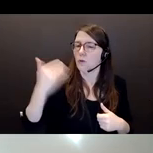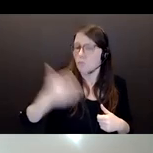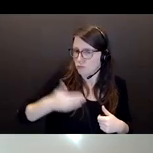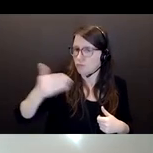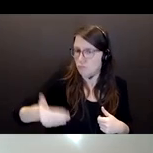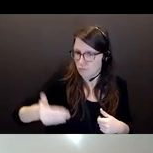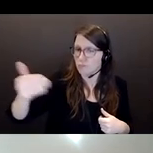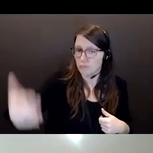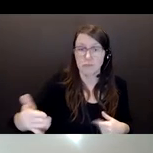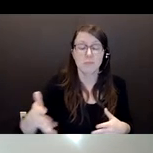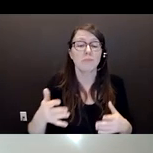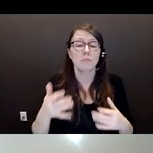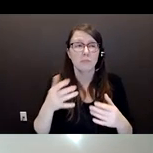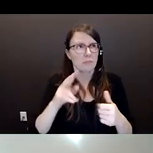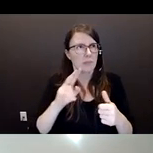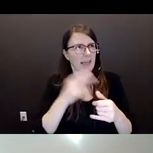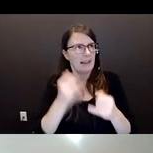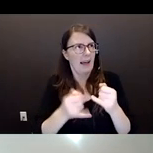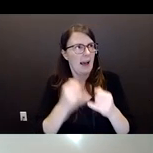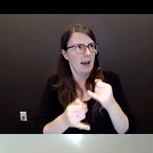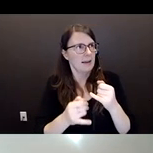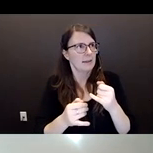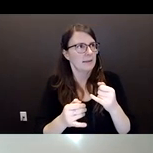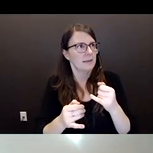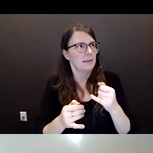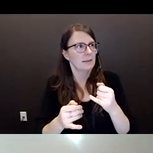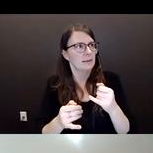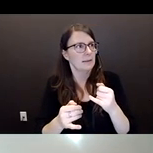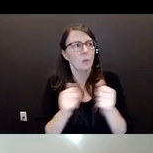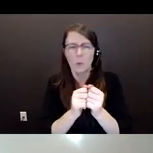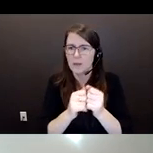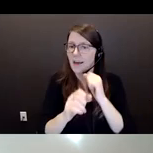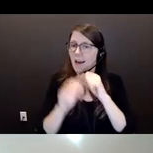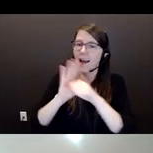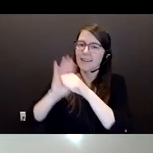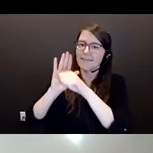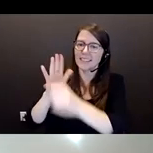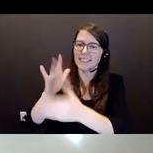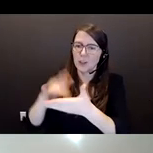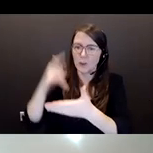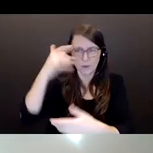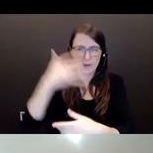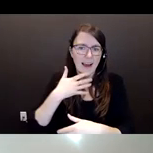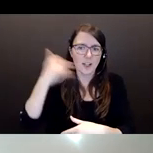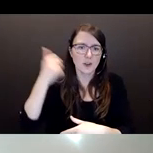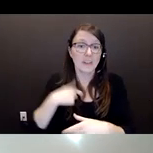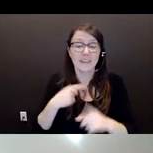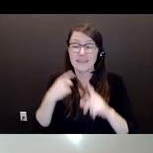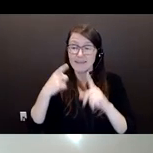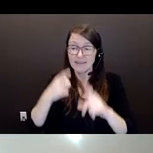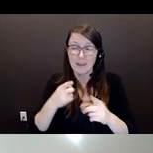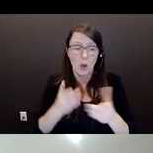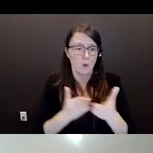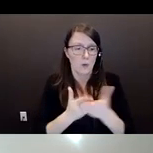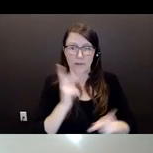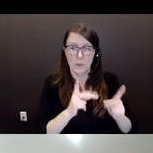second last webinar, think maybe for the year is with the Advocacy Center for the Elderly, as I mentioned before, talking about the rights of individuals in long term